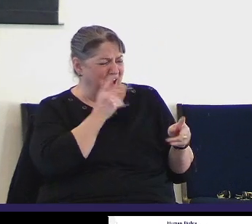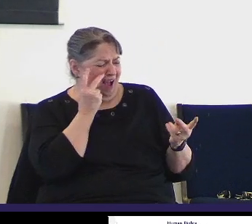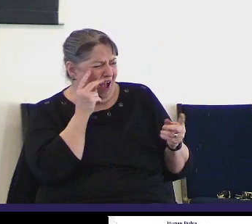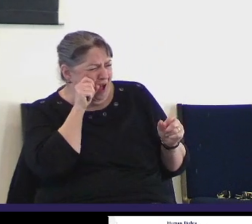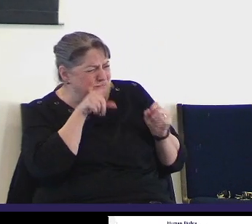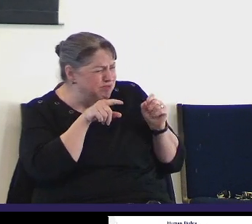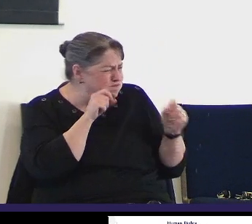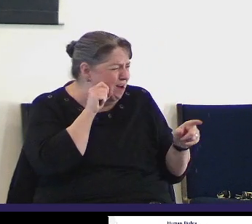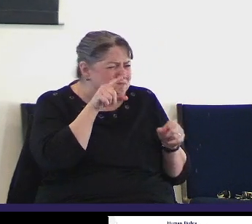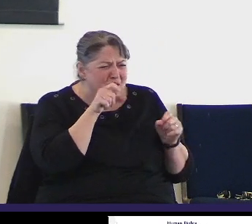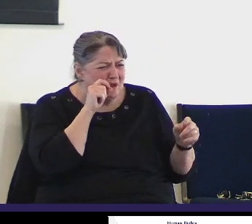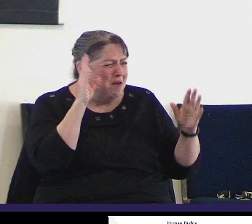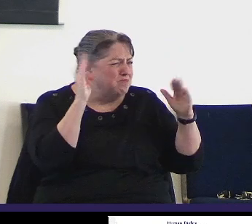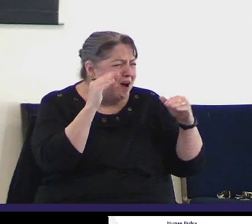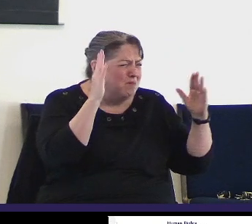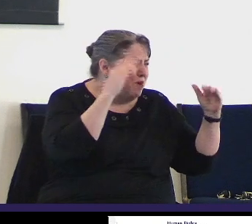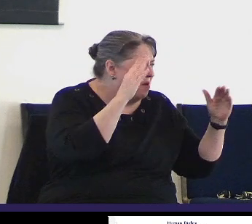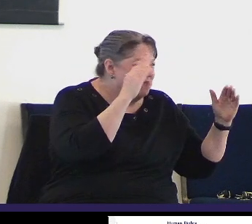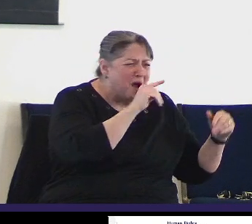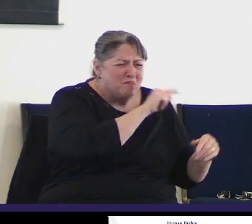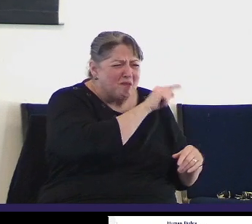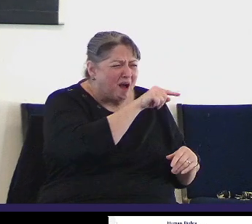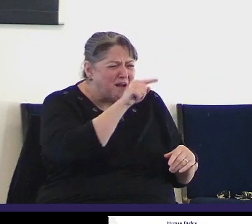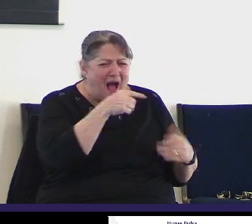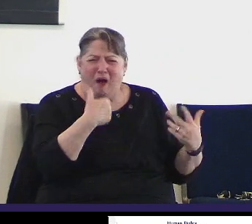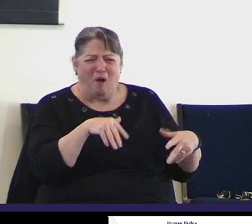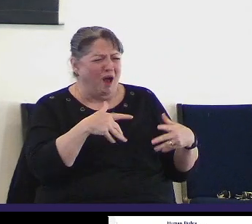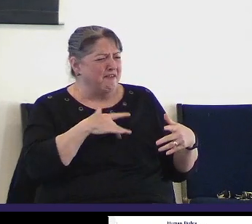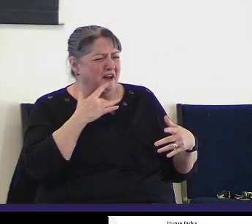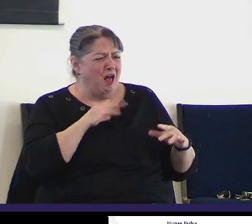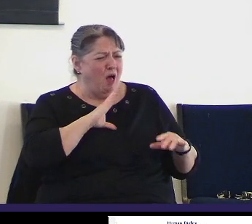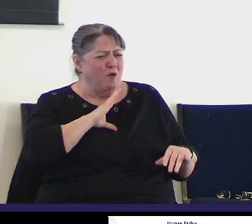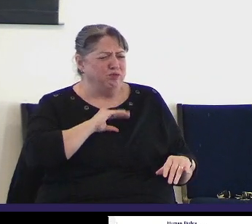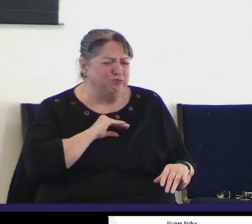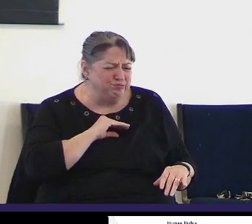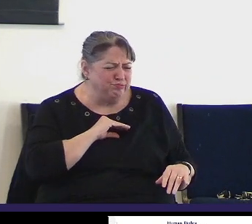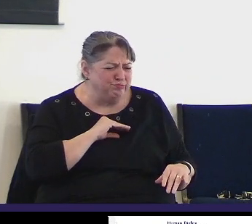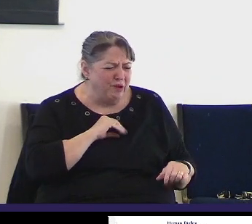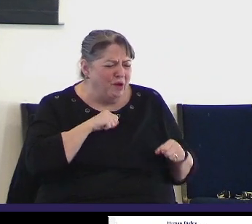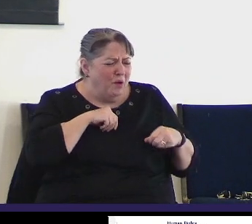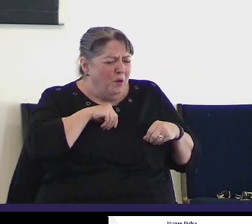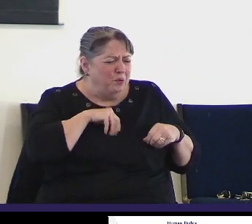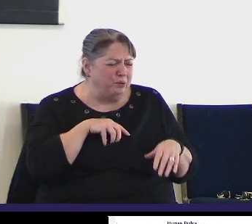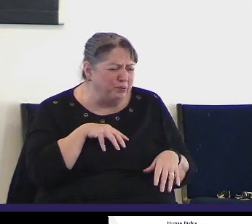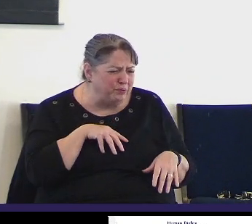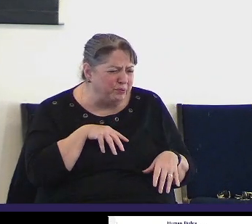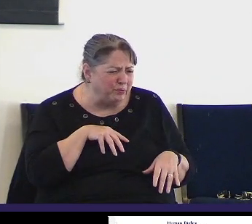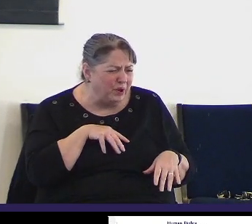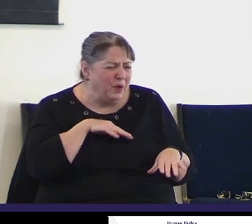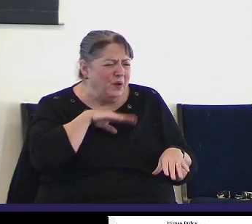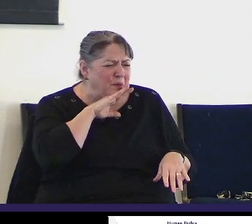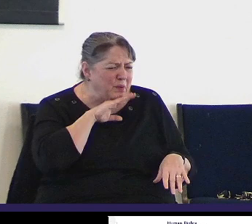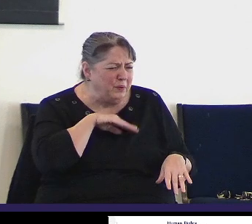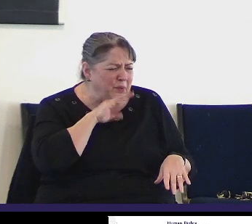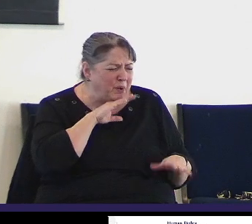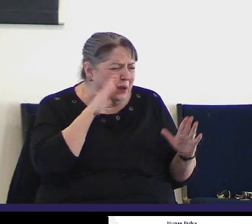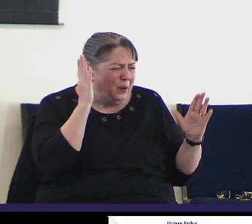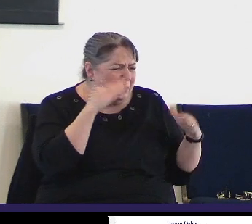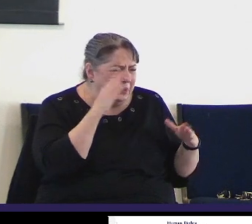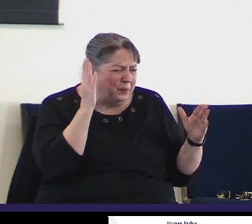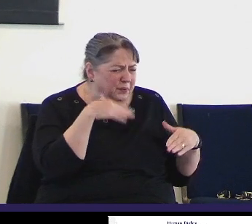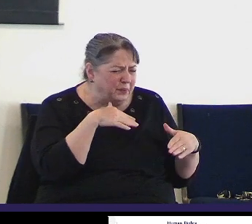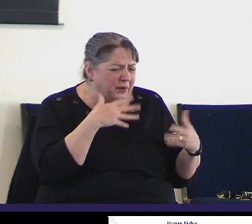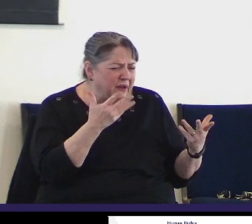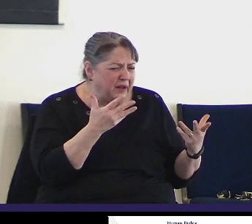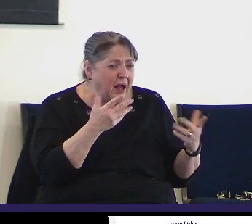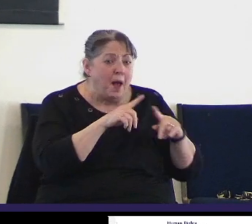stimulate discouragement, worry, or even frustration. What